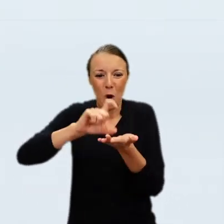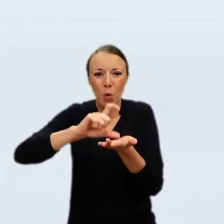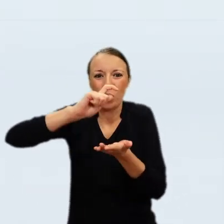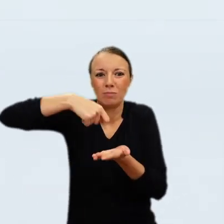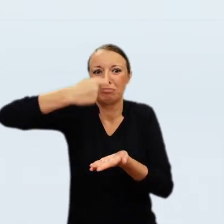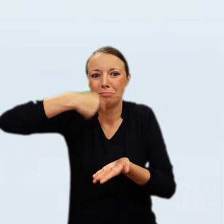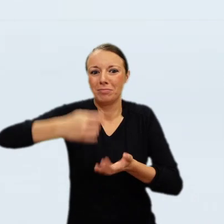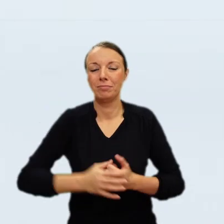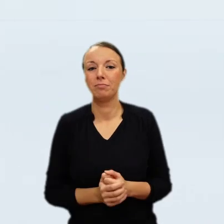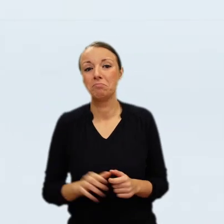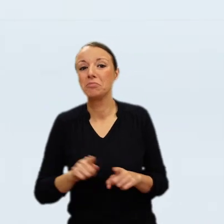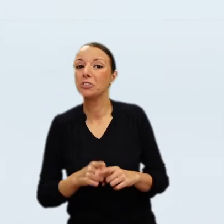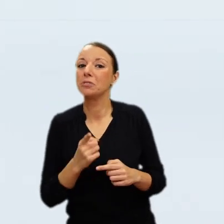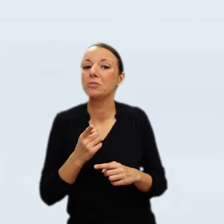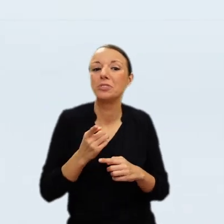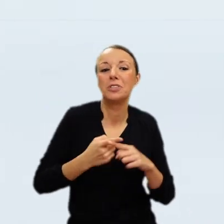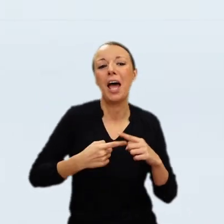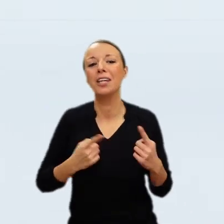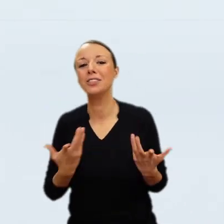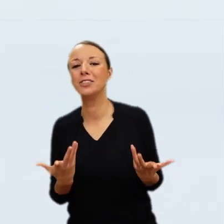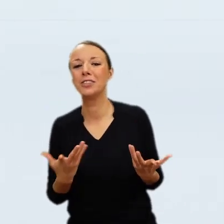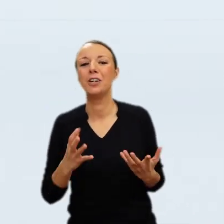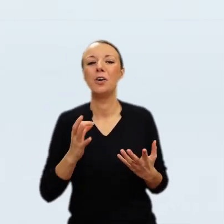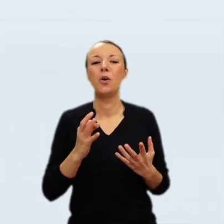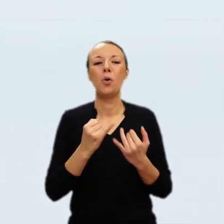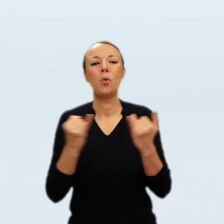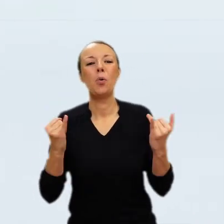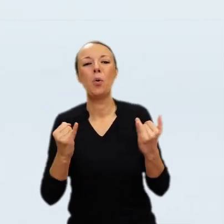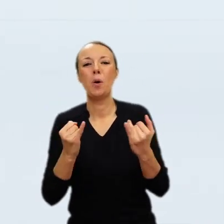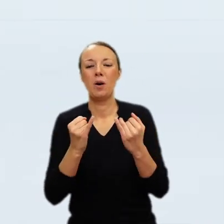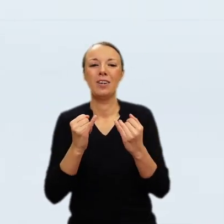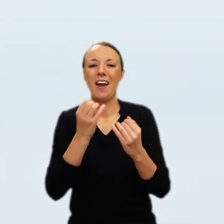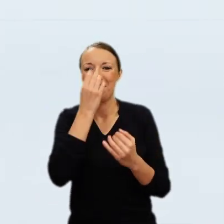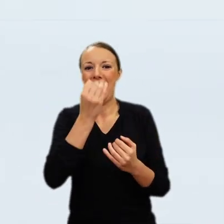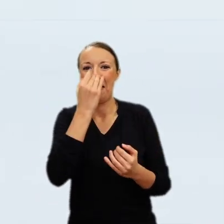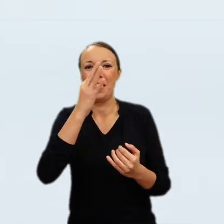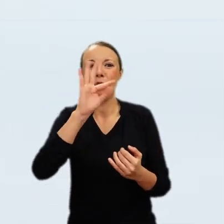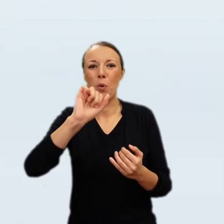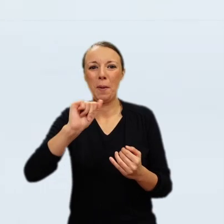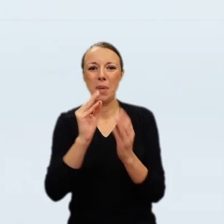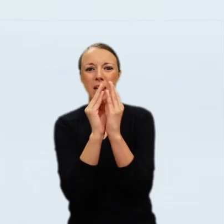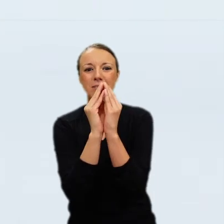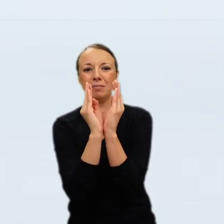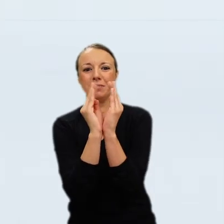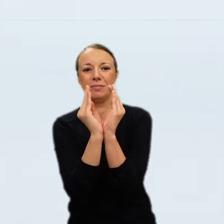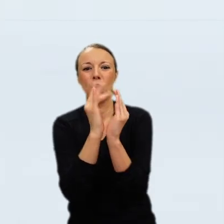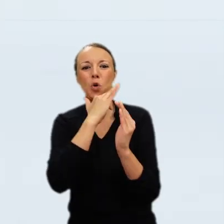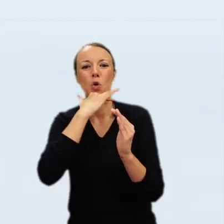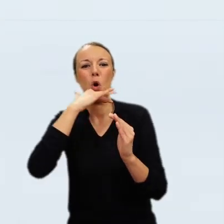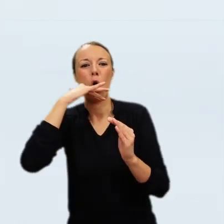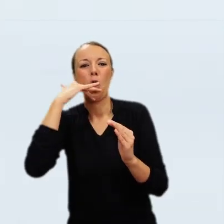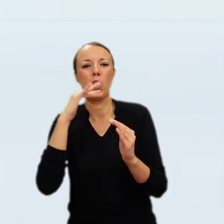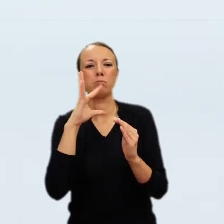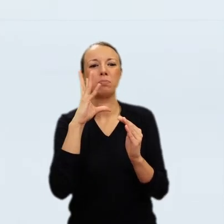the imagery of war, violence, independence, or identity, but rather a broader manifesto of love. In